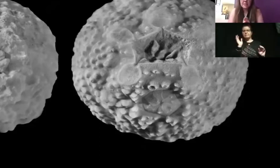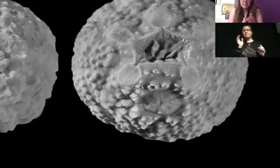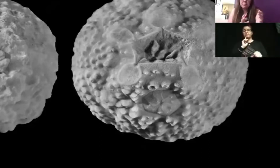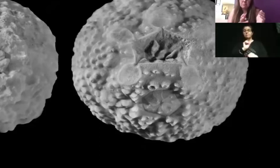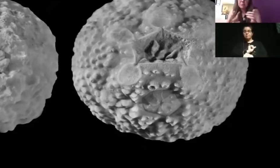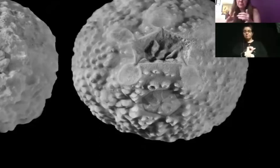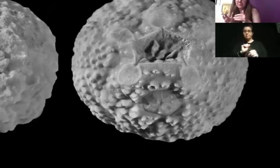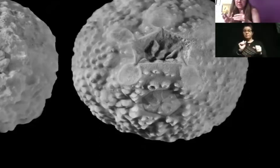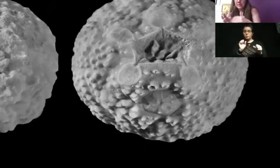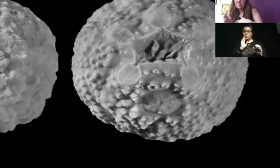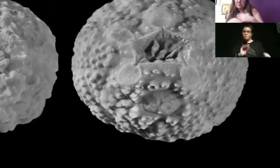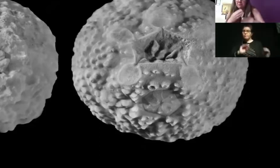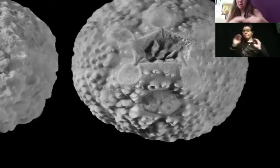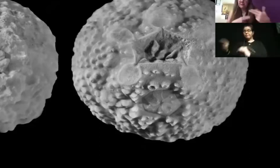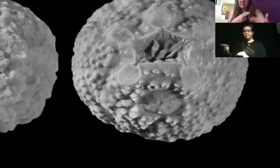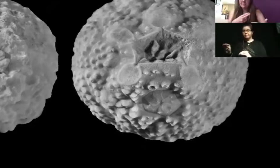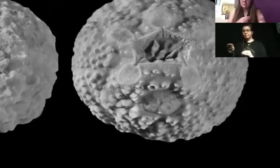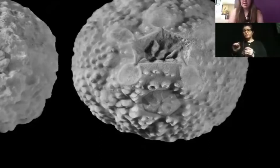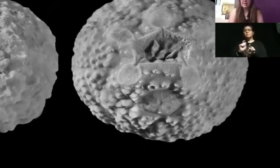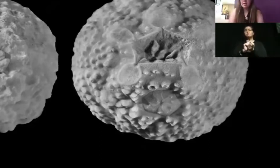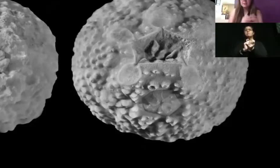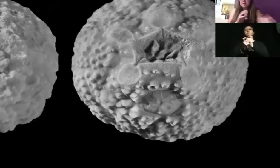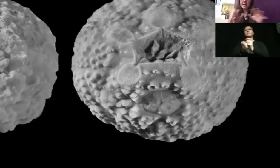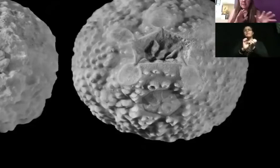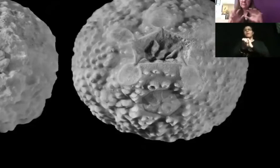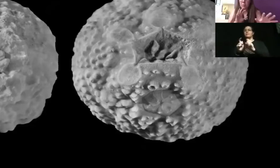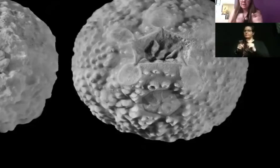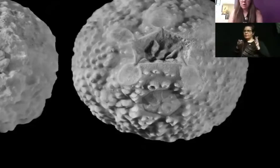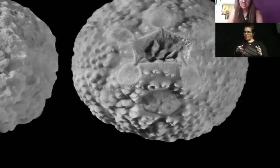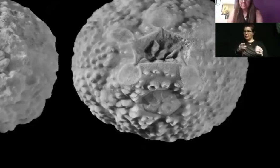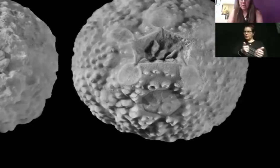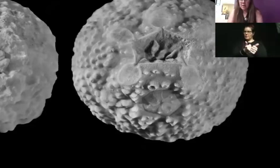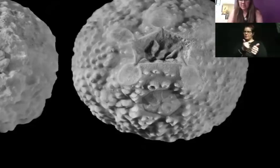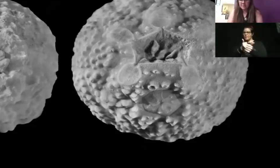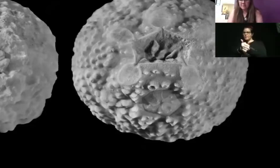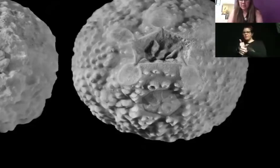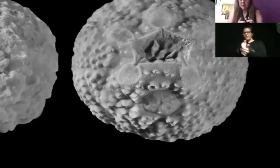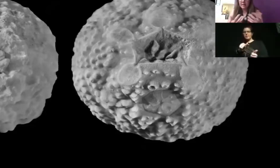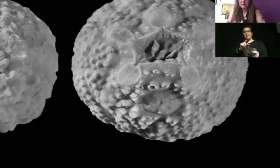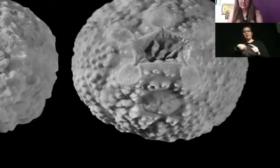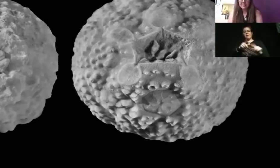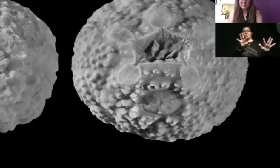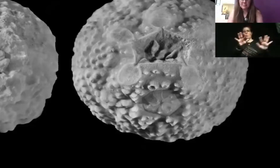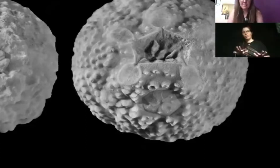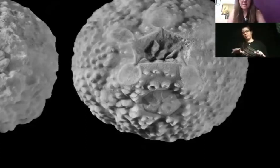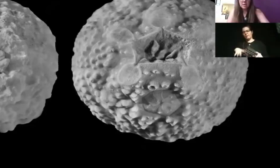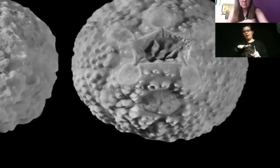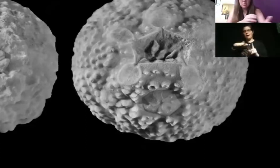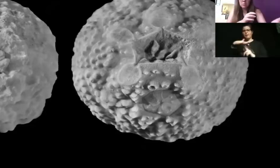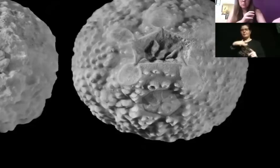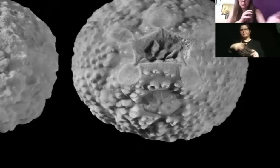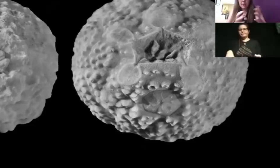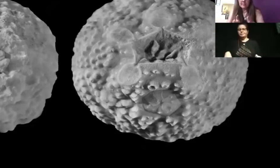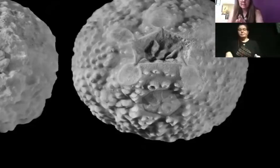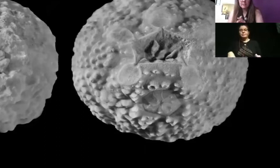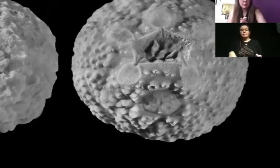move and they would evolve in different ways to try and avoid all of that weather or that climate, excuse me. So